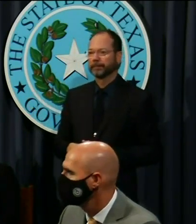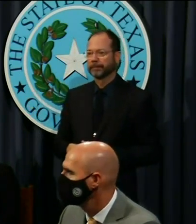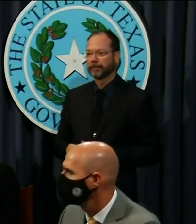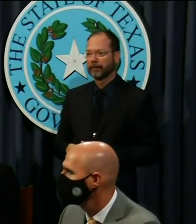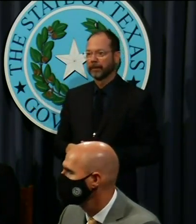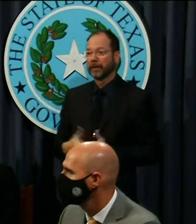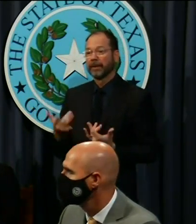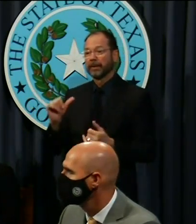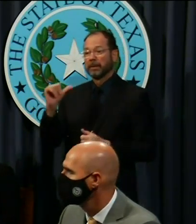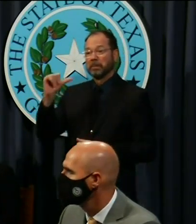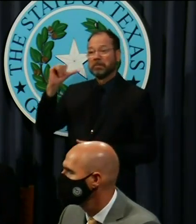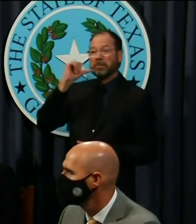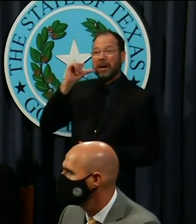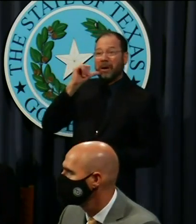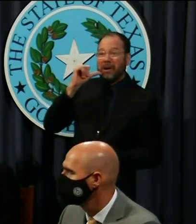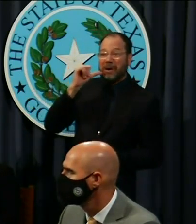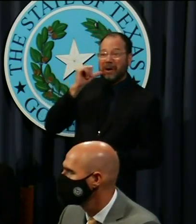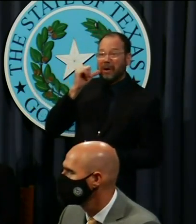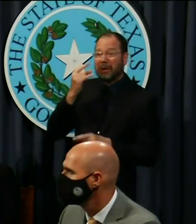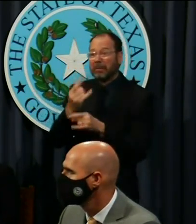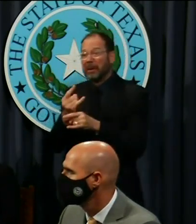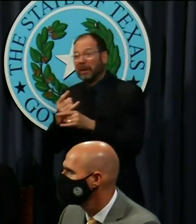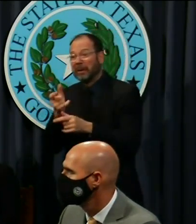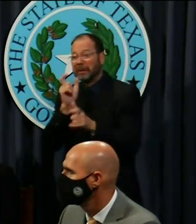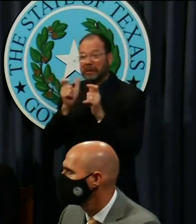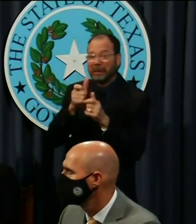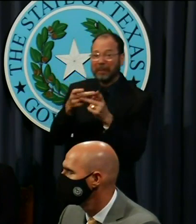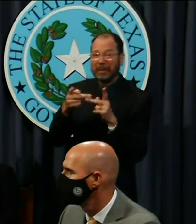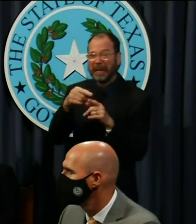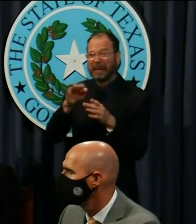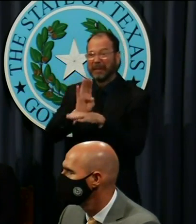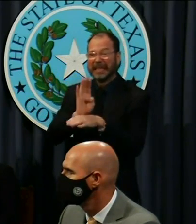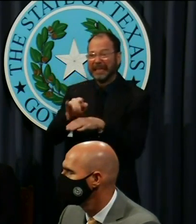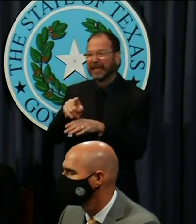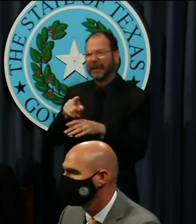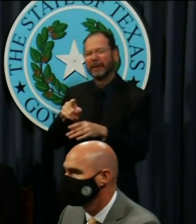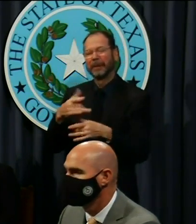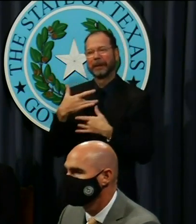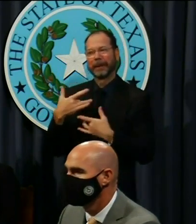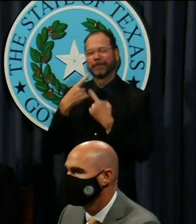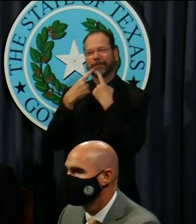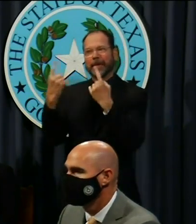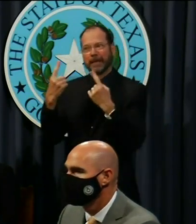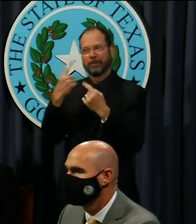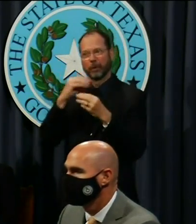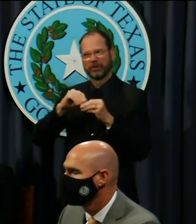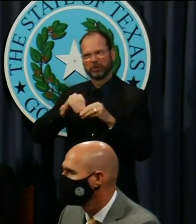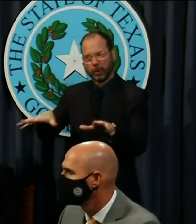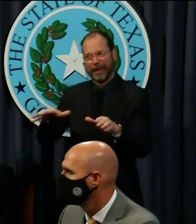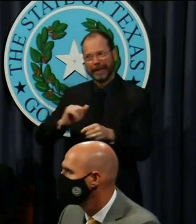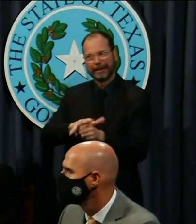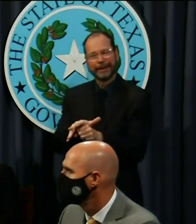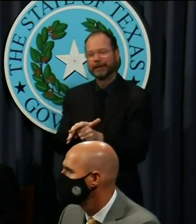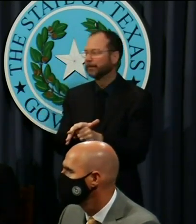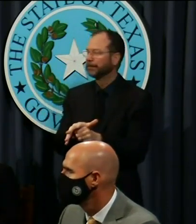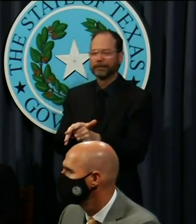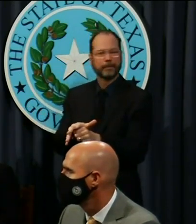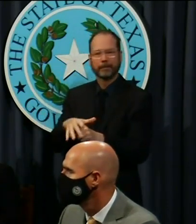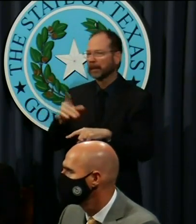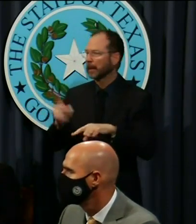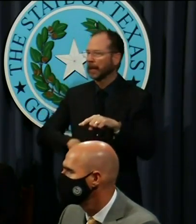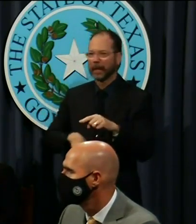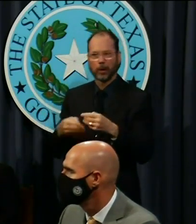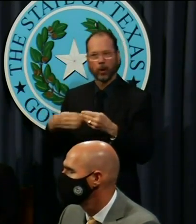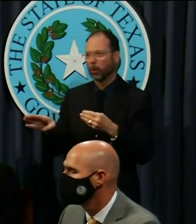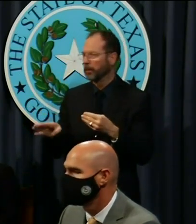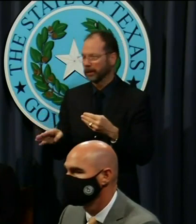Because bars are nationally recognized as COVID spreading locations, they are still not able to open at this time.